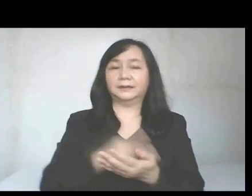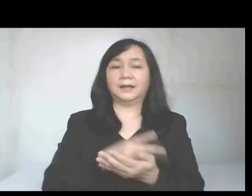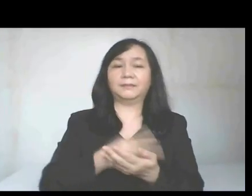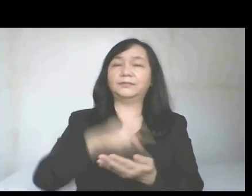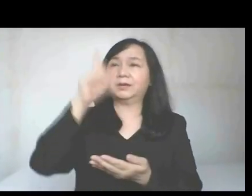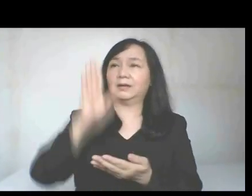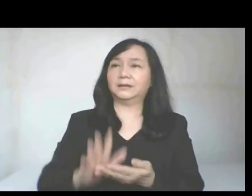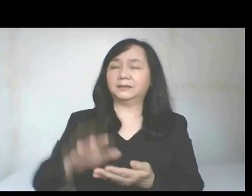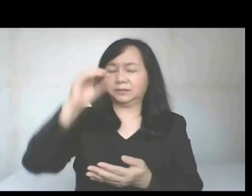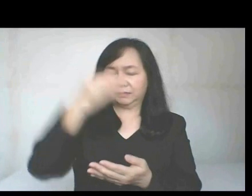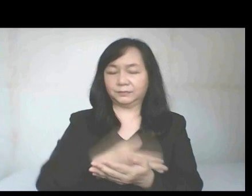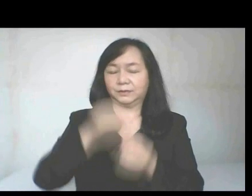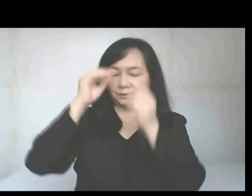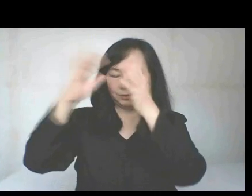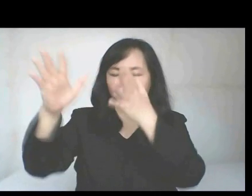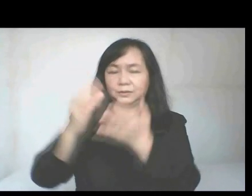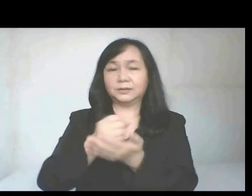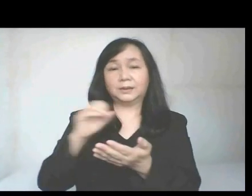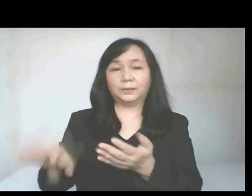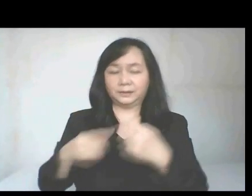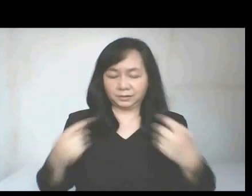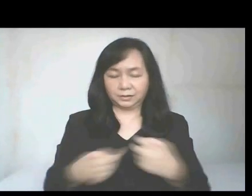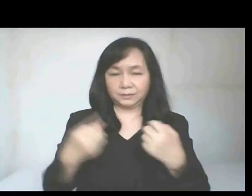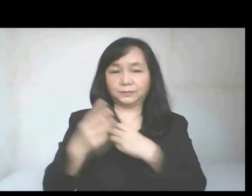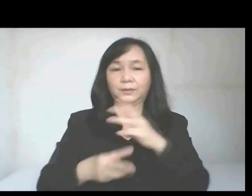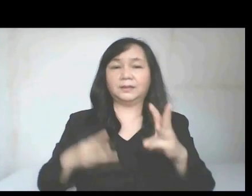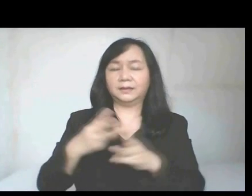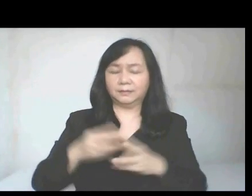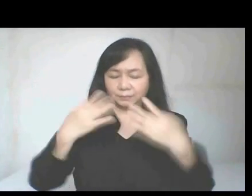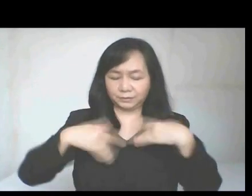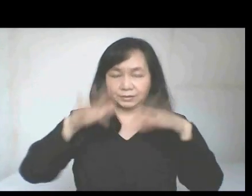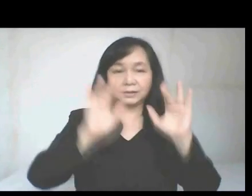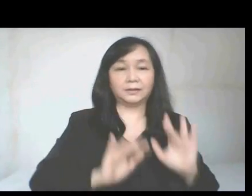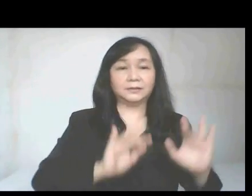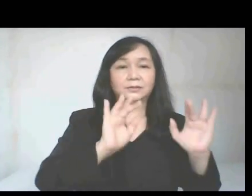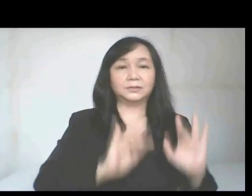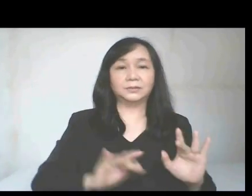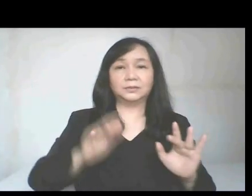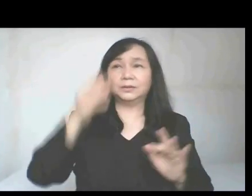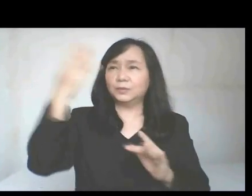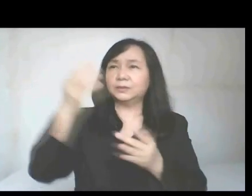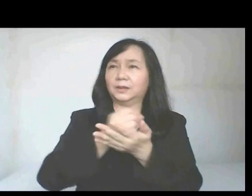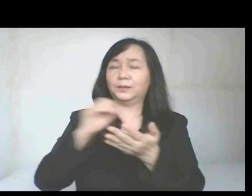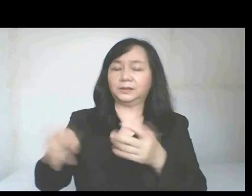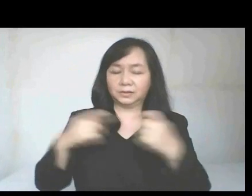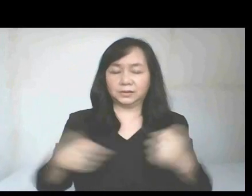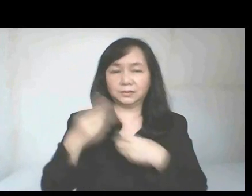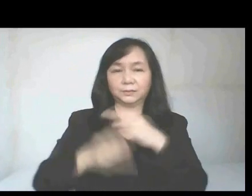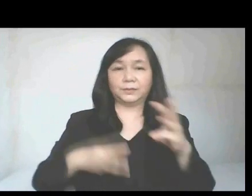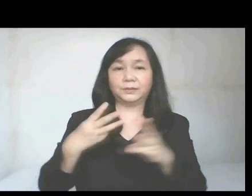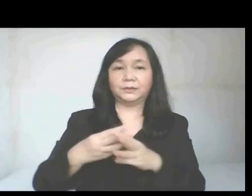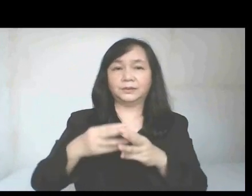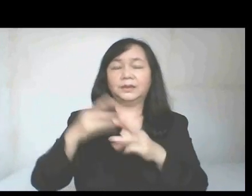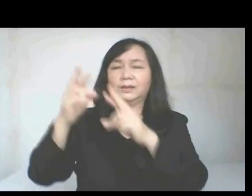Lamb of God, Son of the Father, you take away the sins of the world, have mercy on us. You take away the sins of